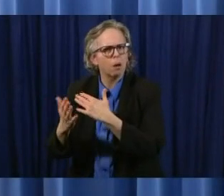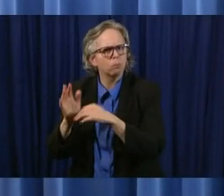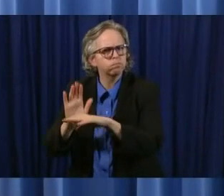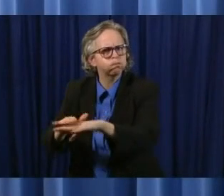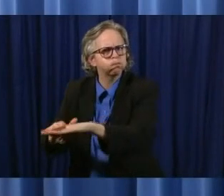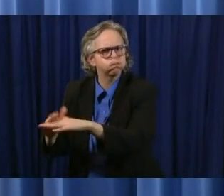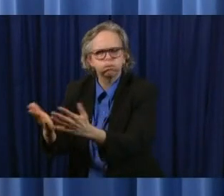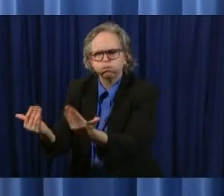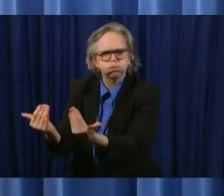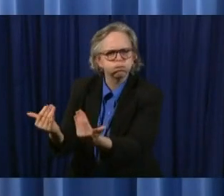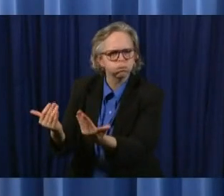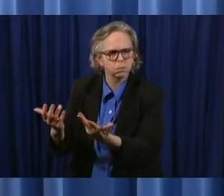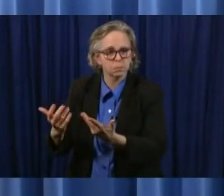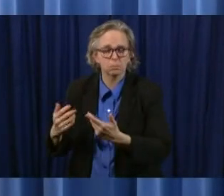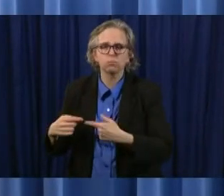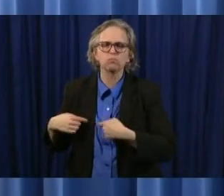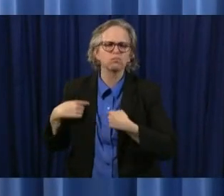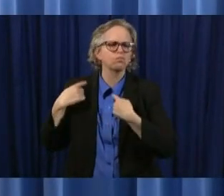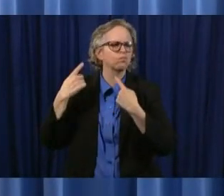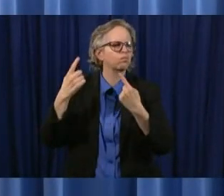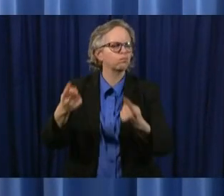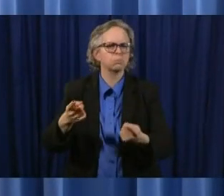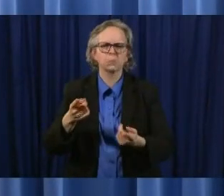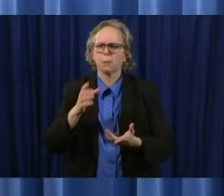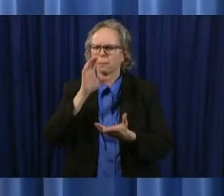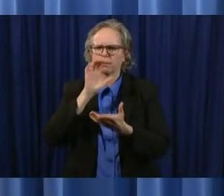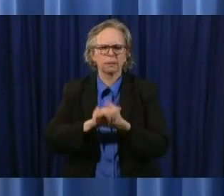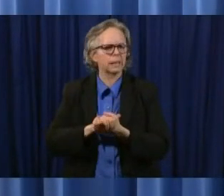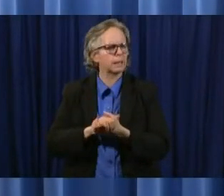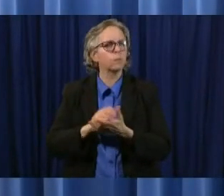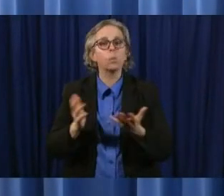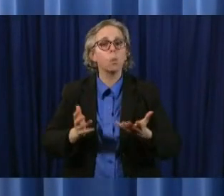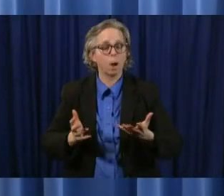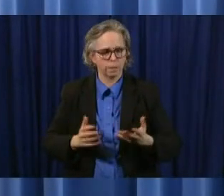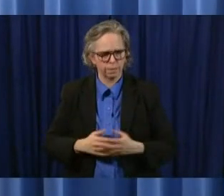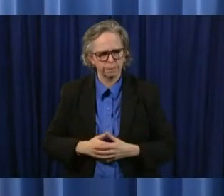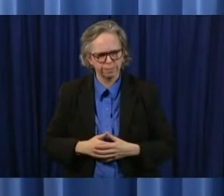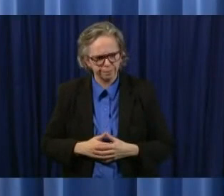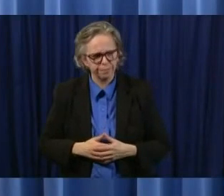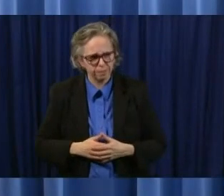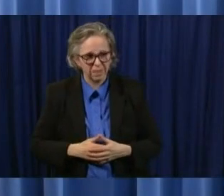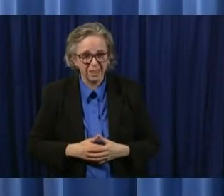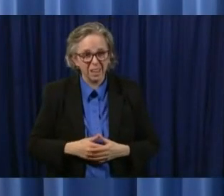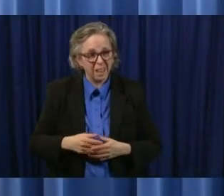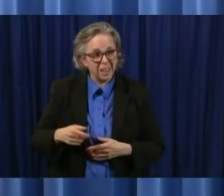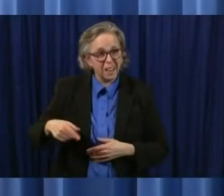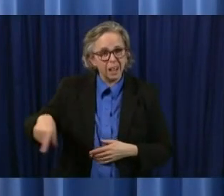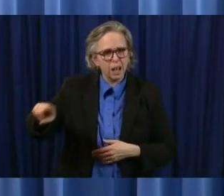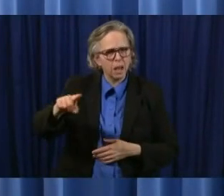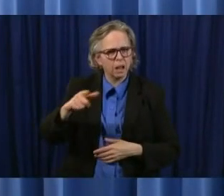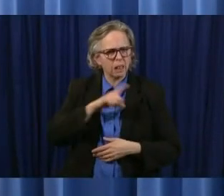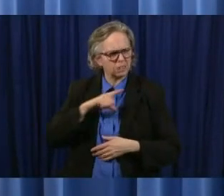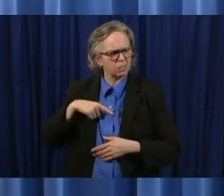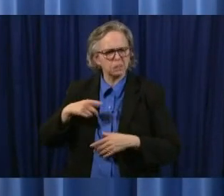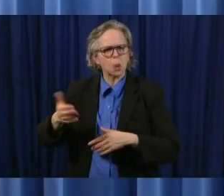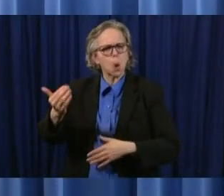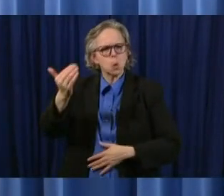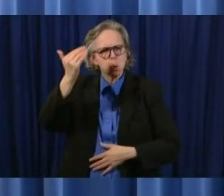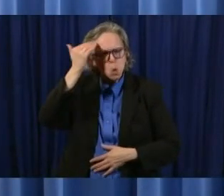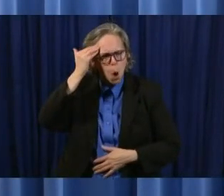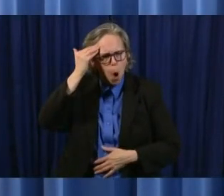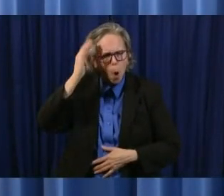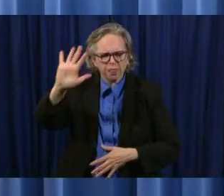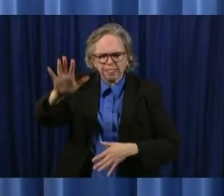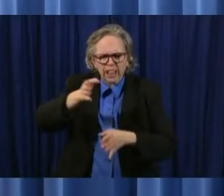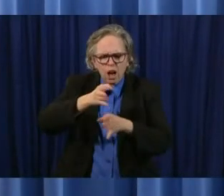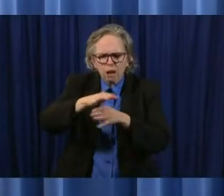members excuse me a member of the general assembly's district better than the member does or at least that's the way it's supposed to be and i think that's the